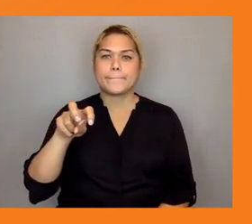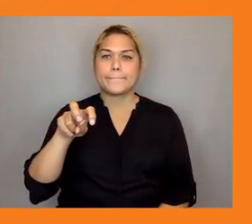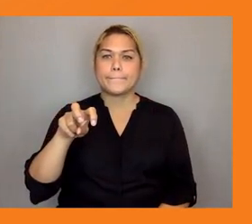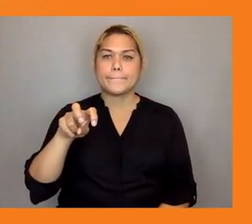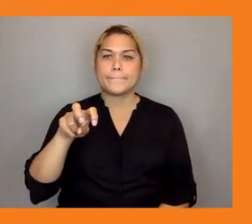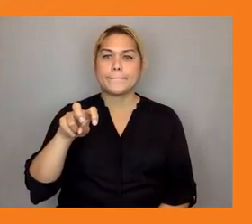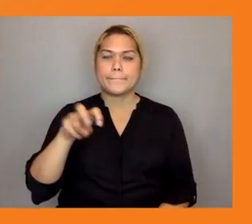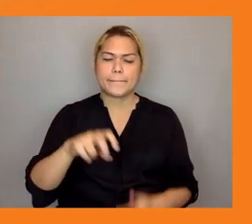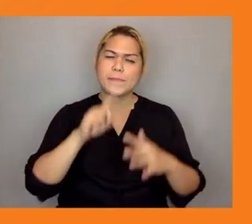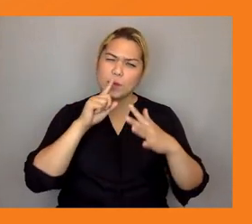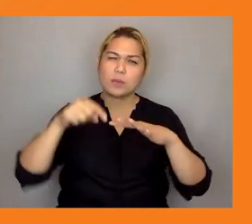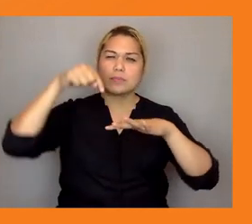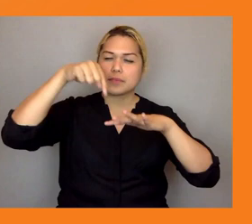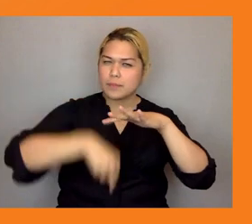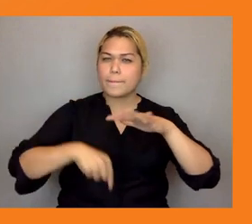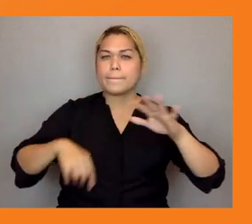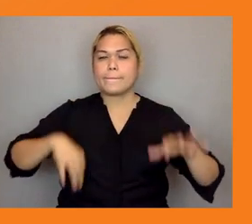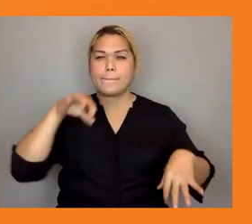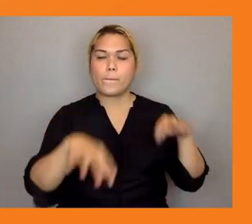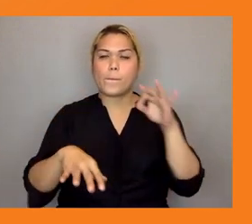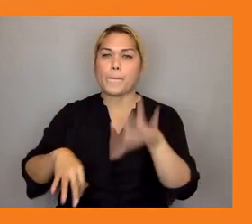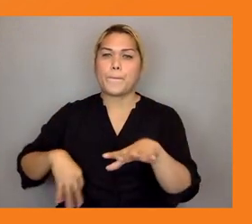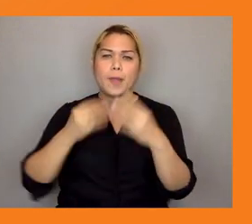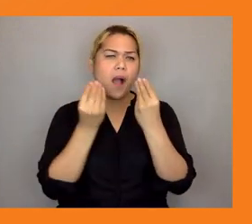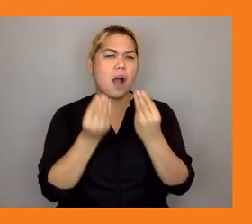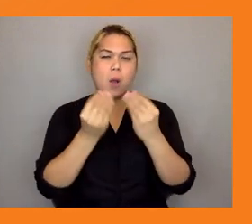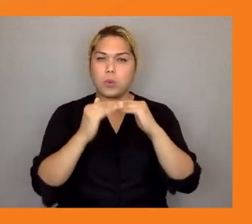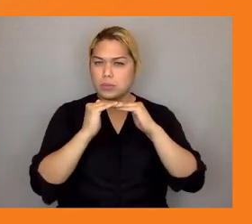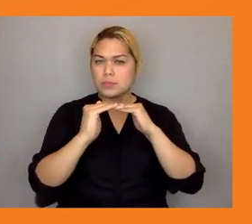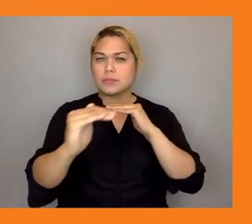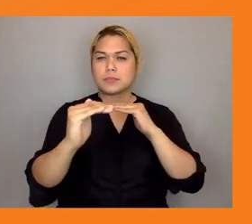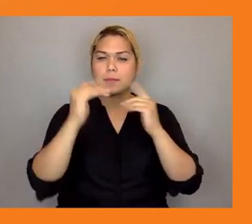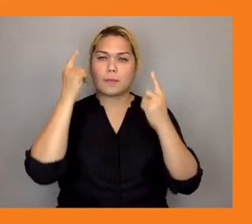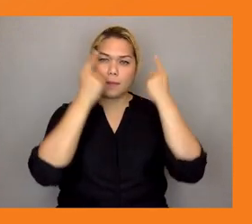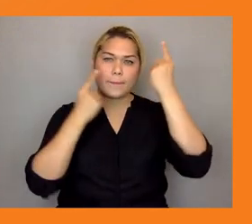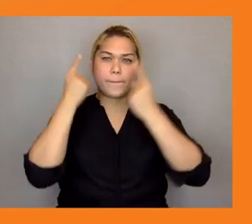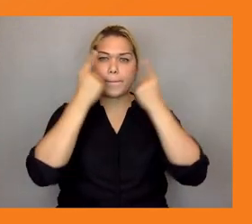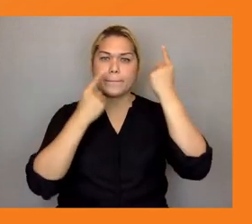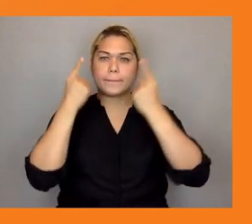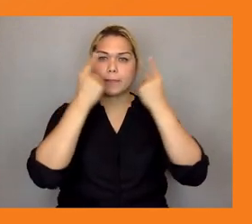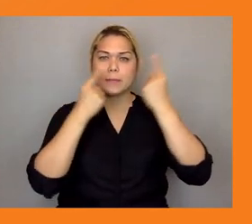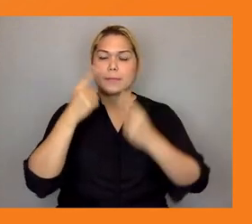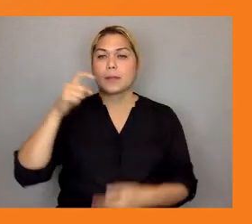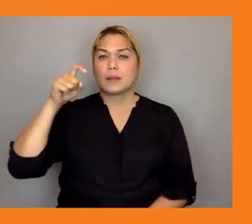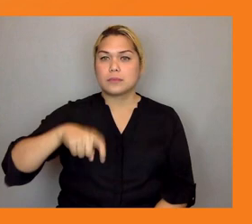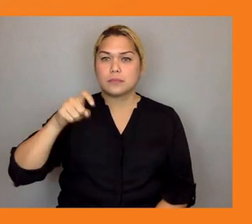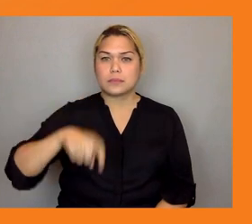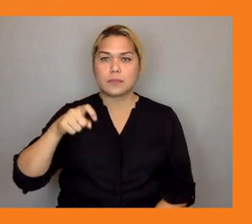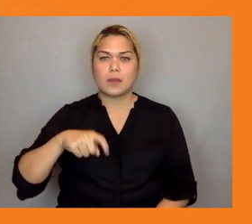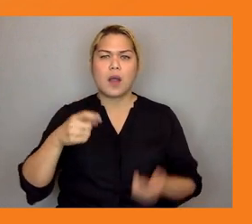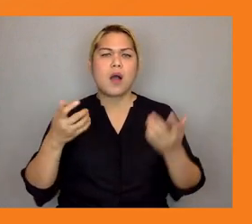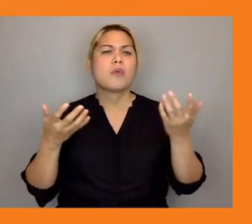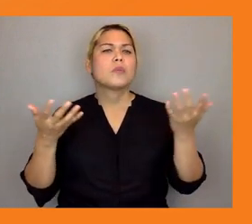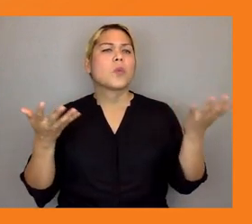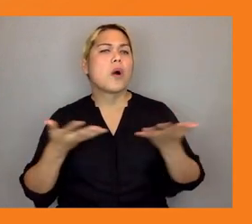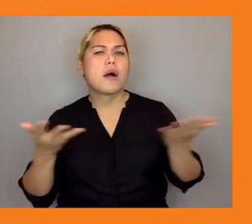on sustainability pathways needs to be based on on social dialogue and the meaningful involvement of of young people which will